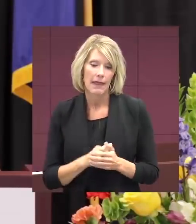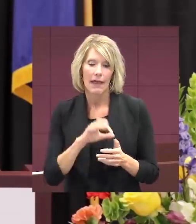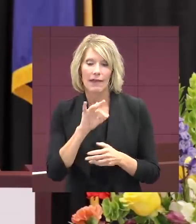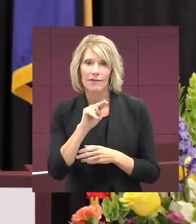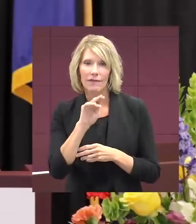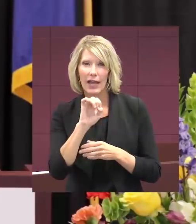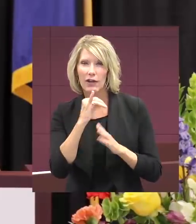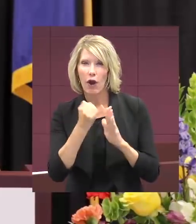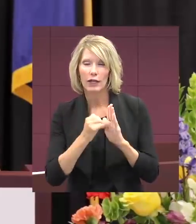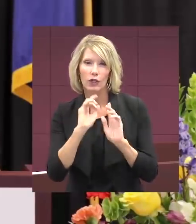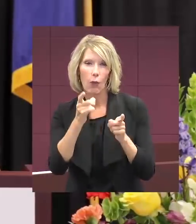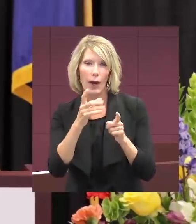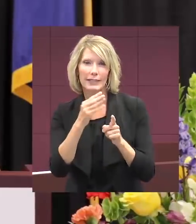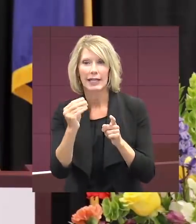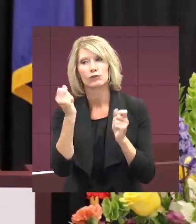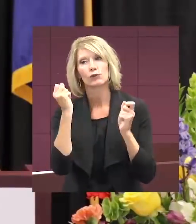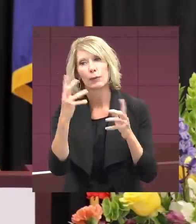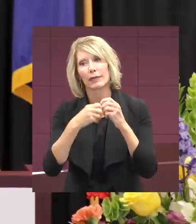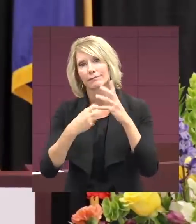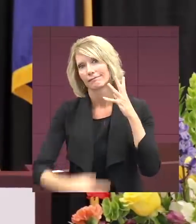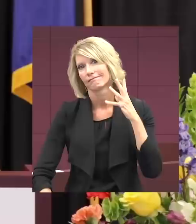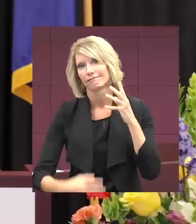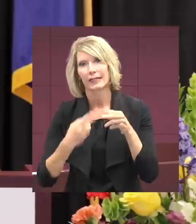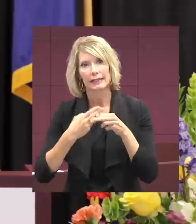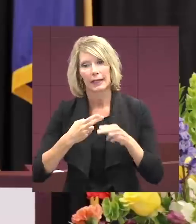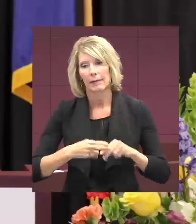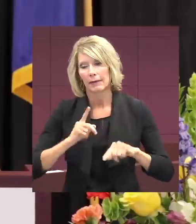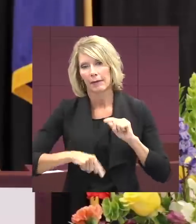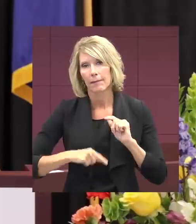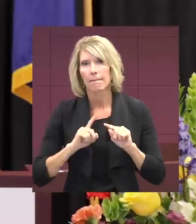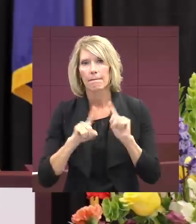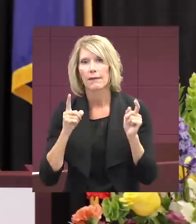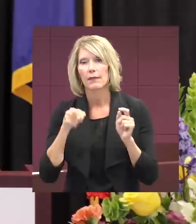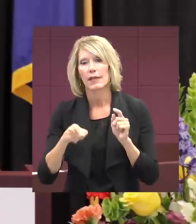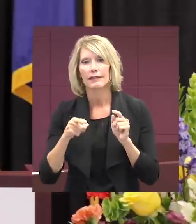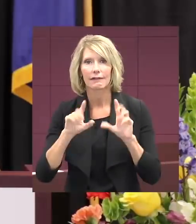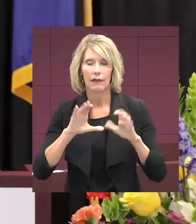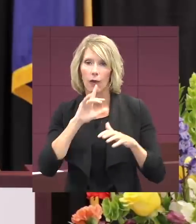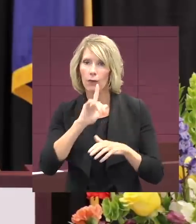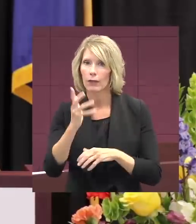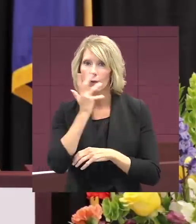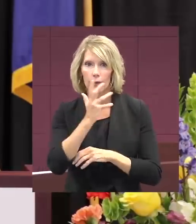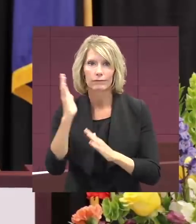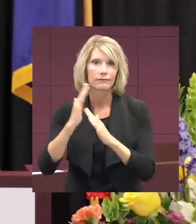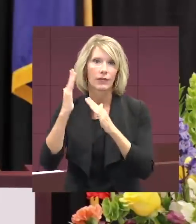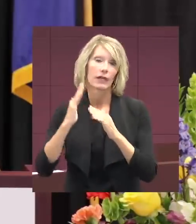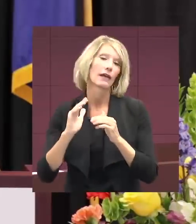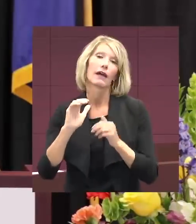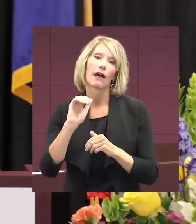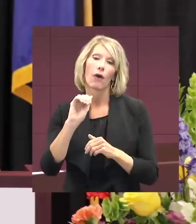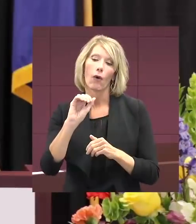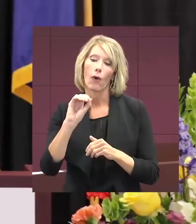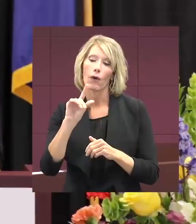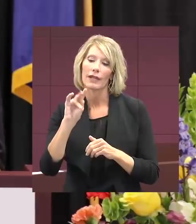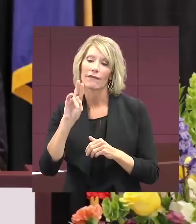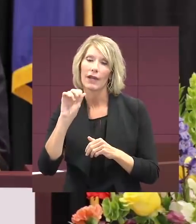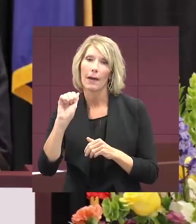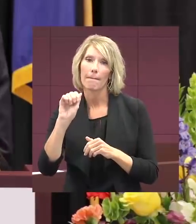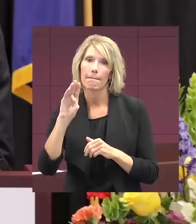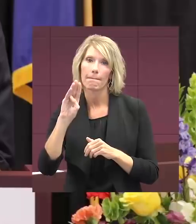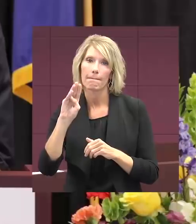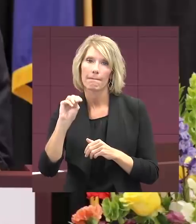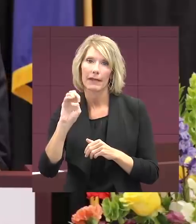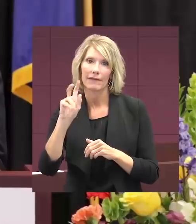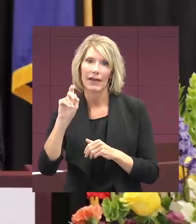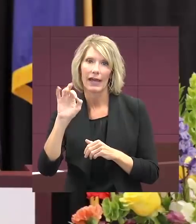awards, and there are just too many to name. This class has shined. We have Livia McFadden. She was highlighted in